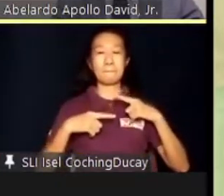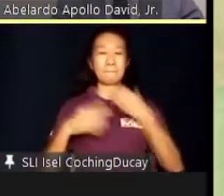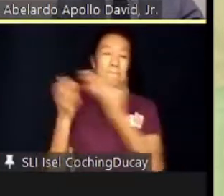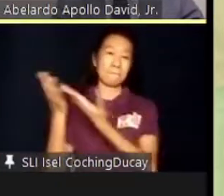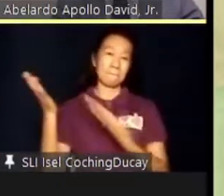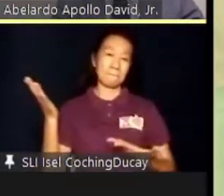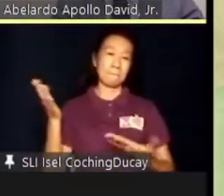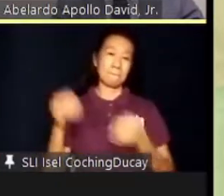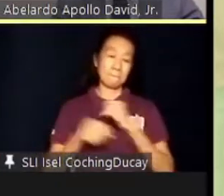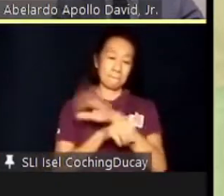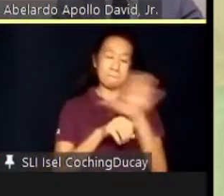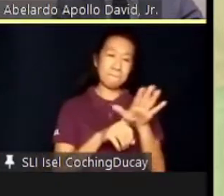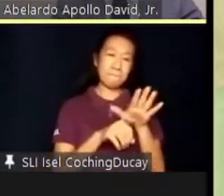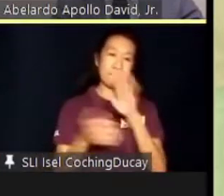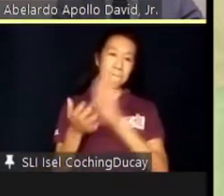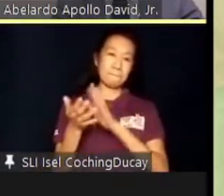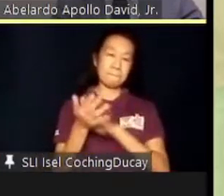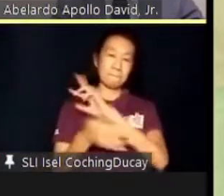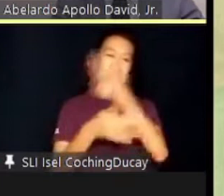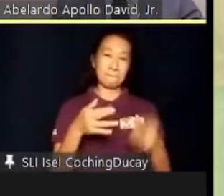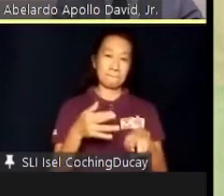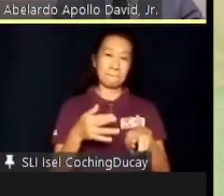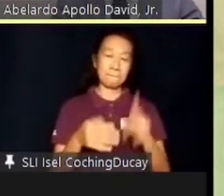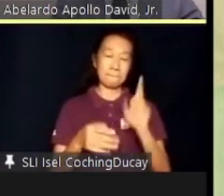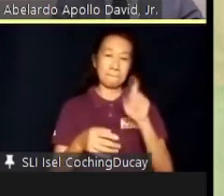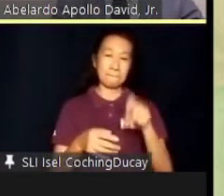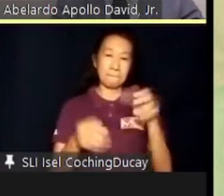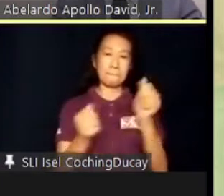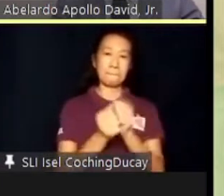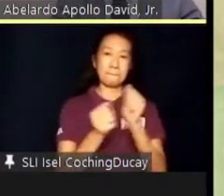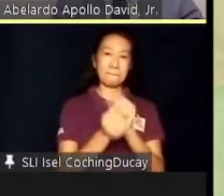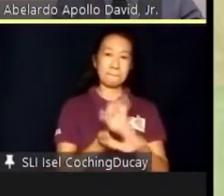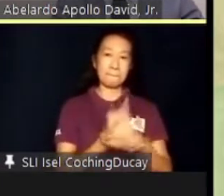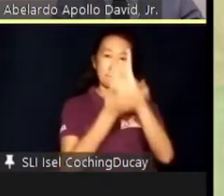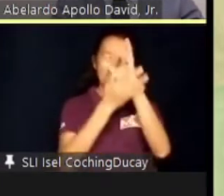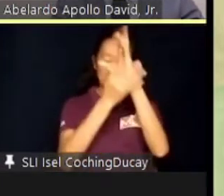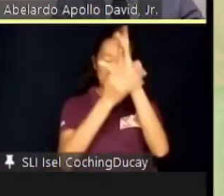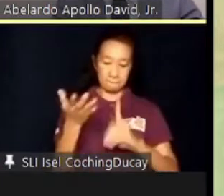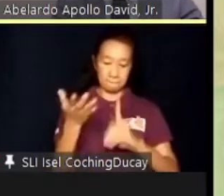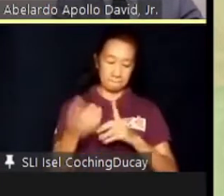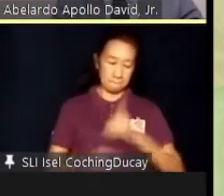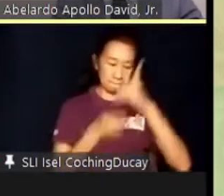influence post-school outcomes must be considered in intervention design and delivery.